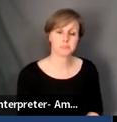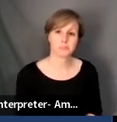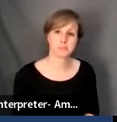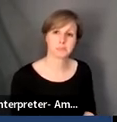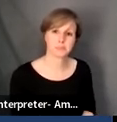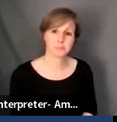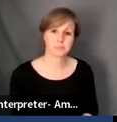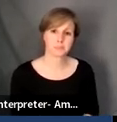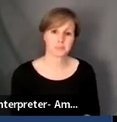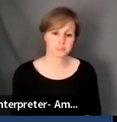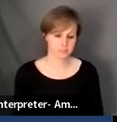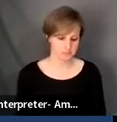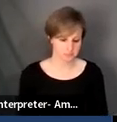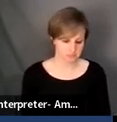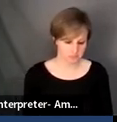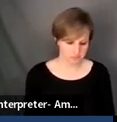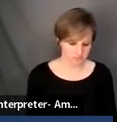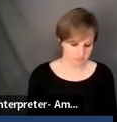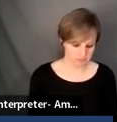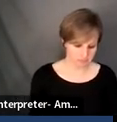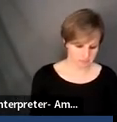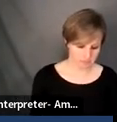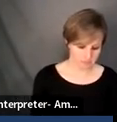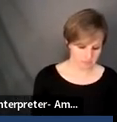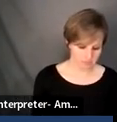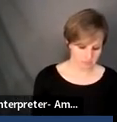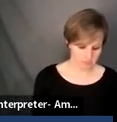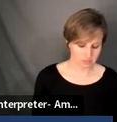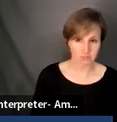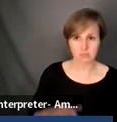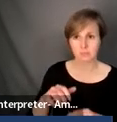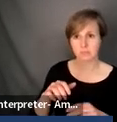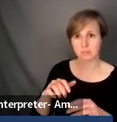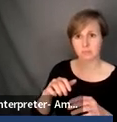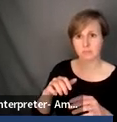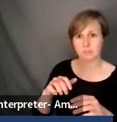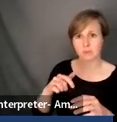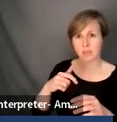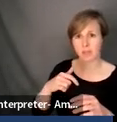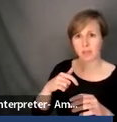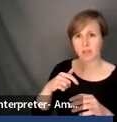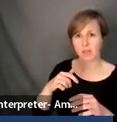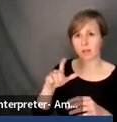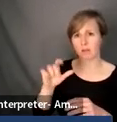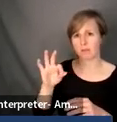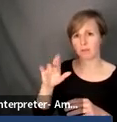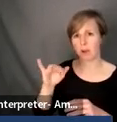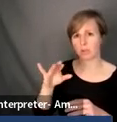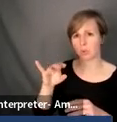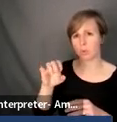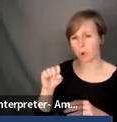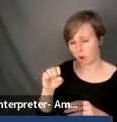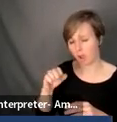So I work, um, I have worked in a private, uh, sector for a long time